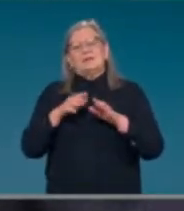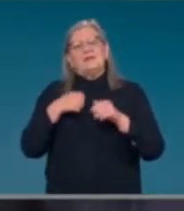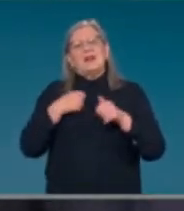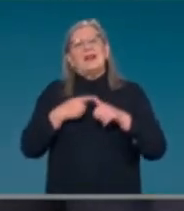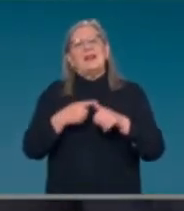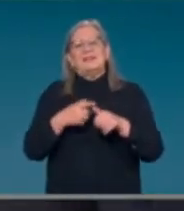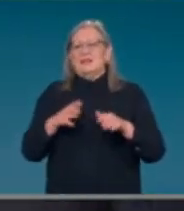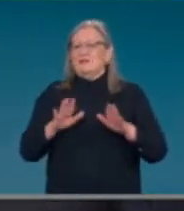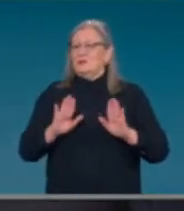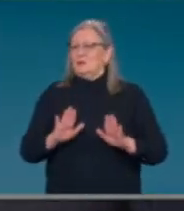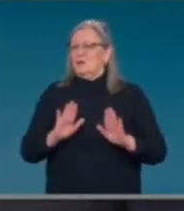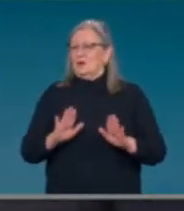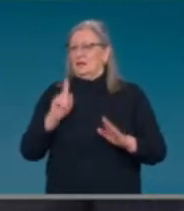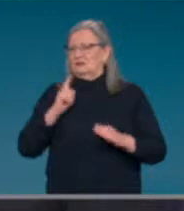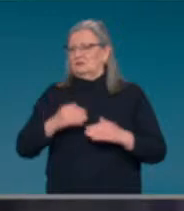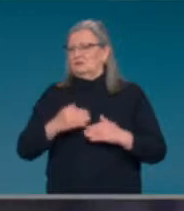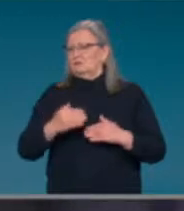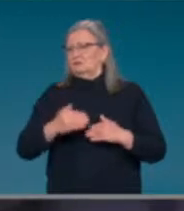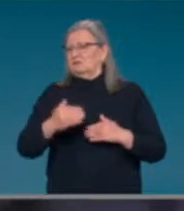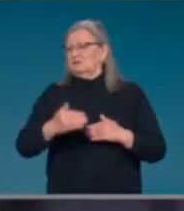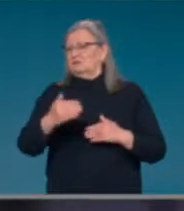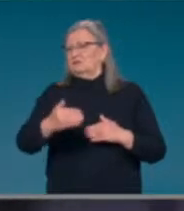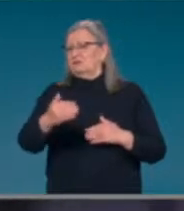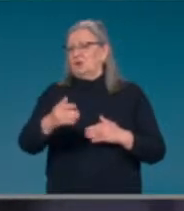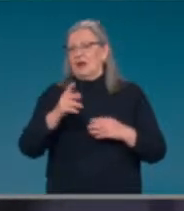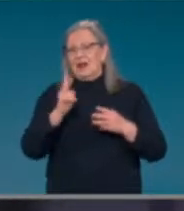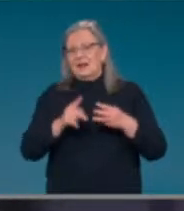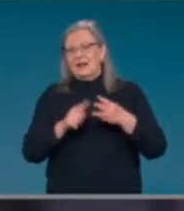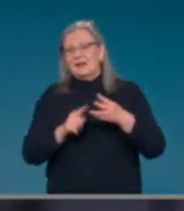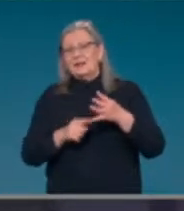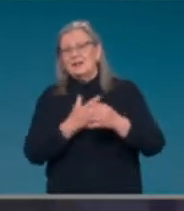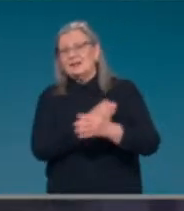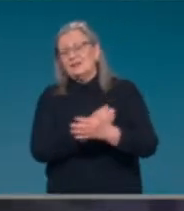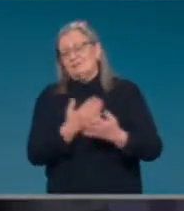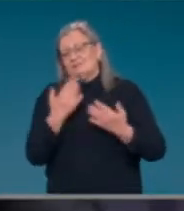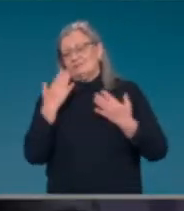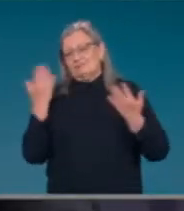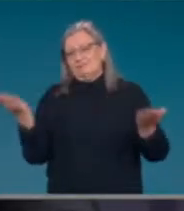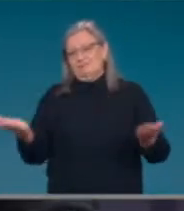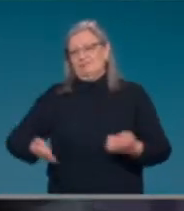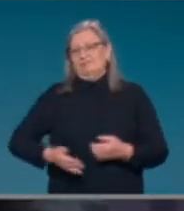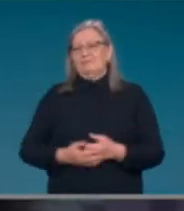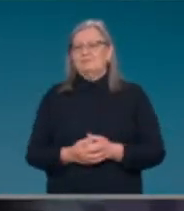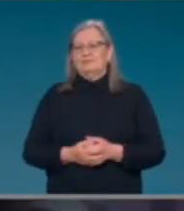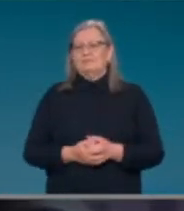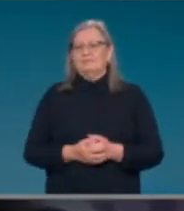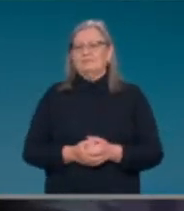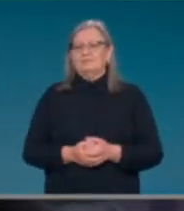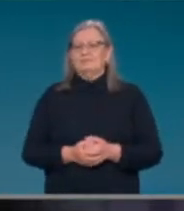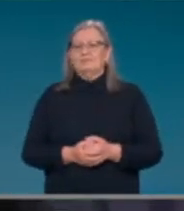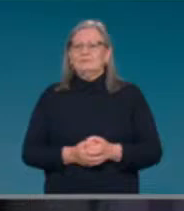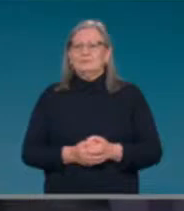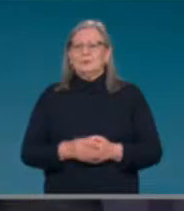So, right now, what happens is that, obviously, it continues to roll out in exactly the same way. We have the